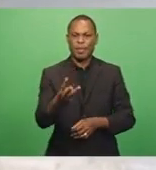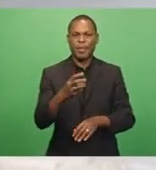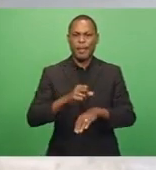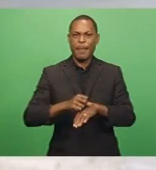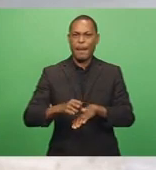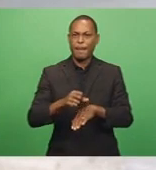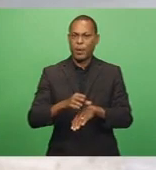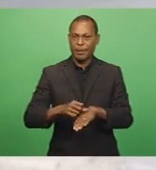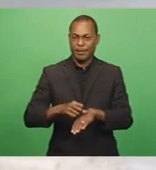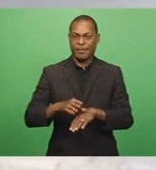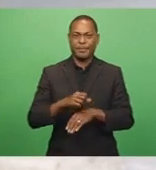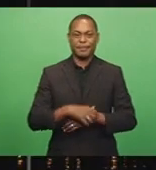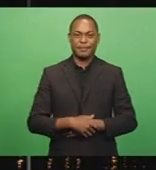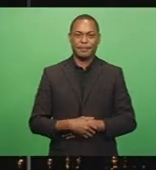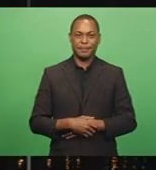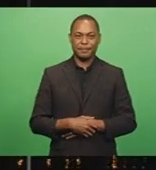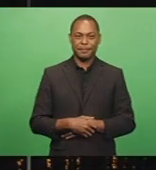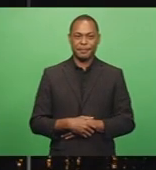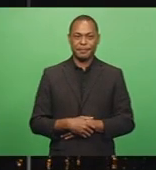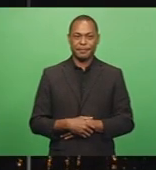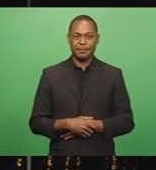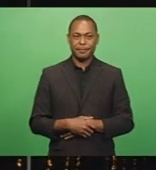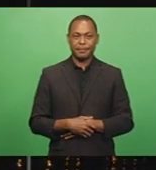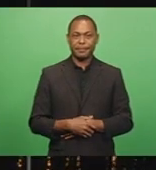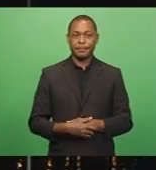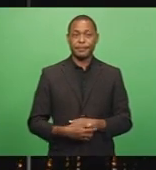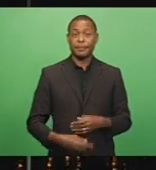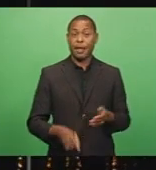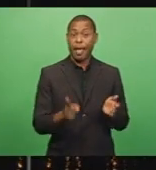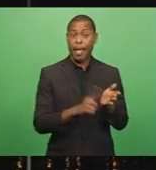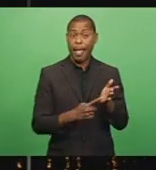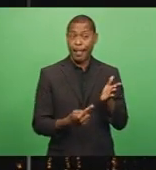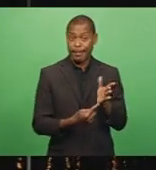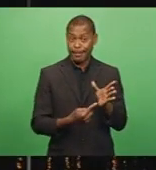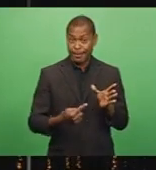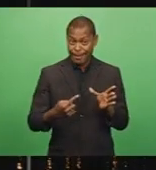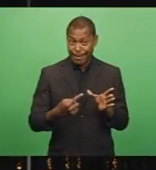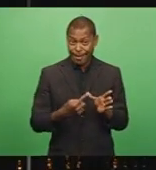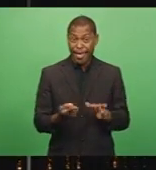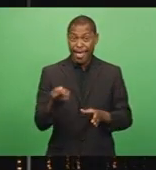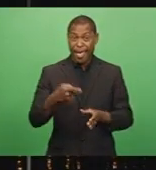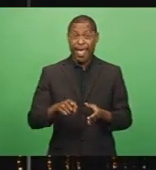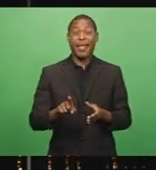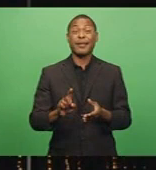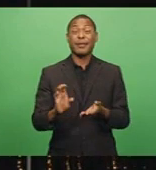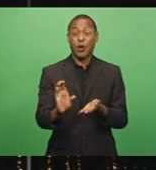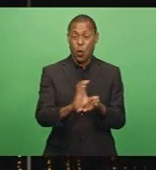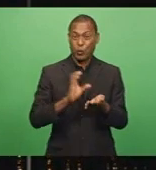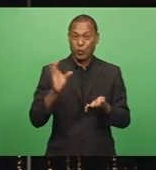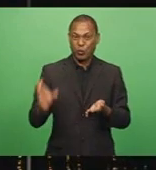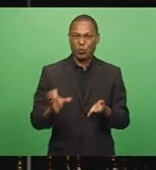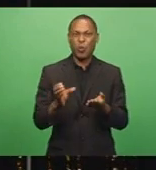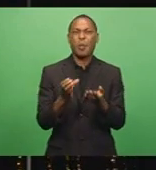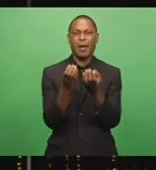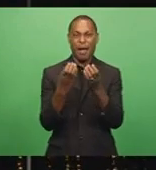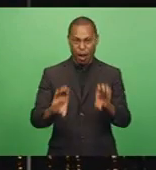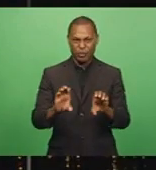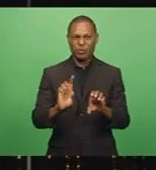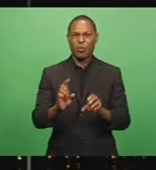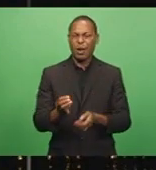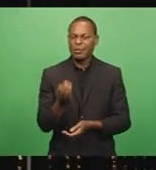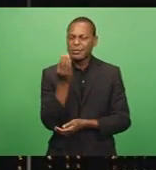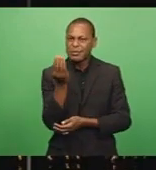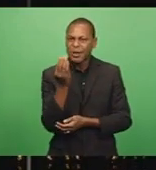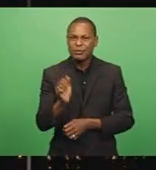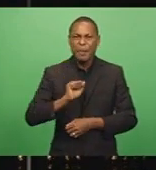Prakash, FBC News. The Land Transport Authority and the Consumer Council are urging bus operators to be